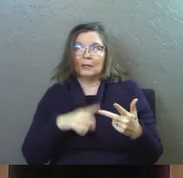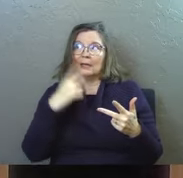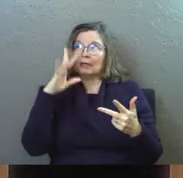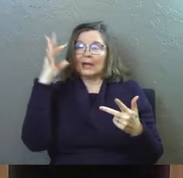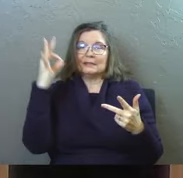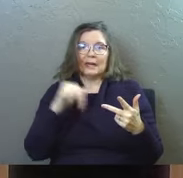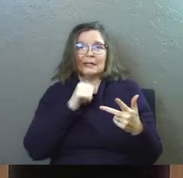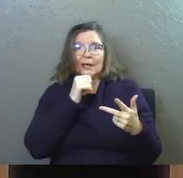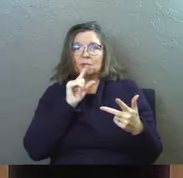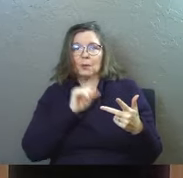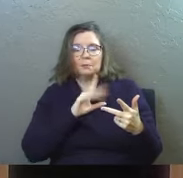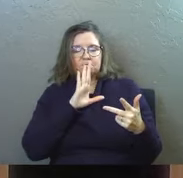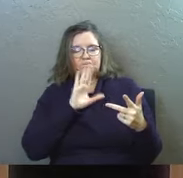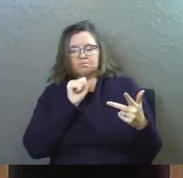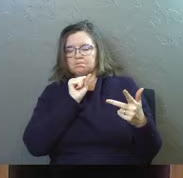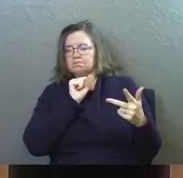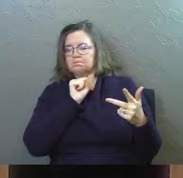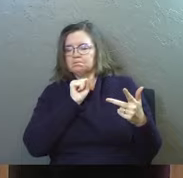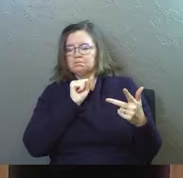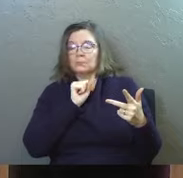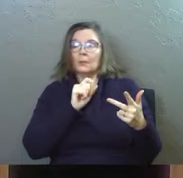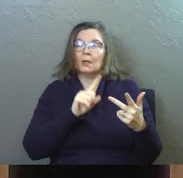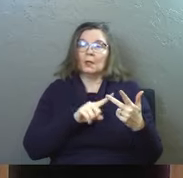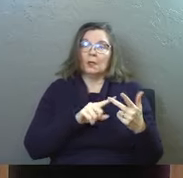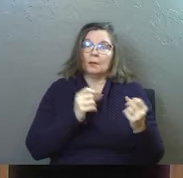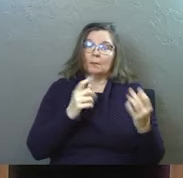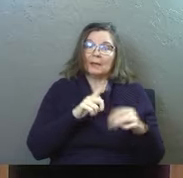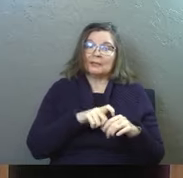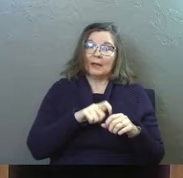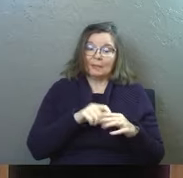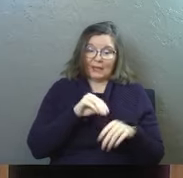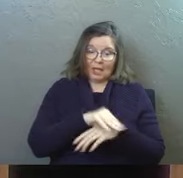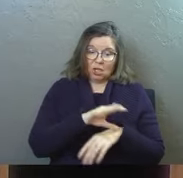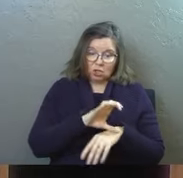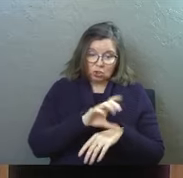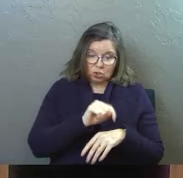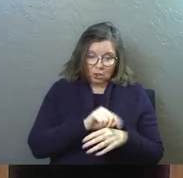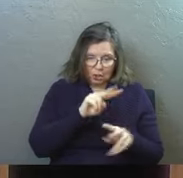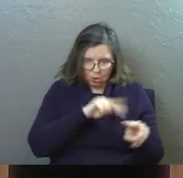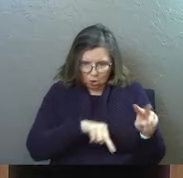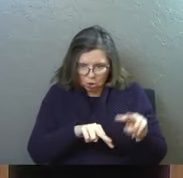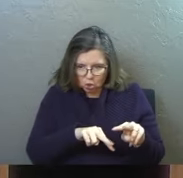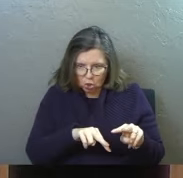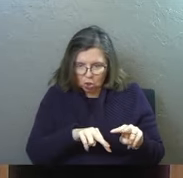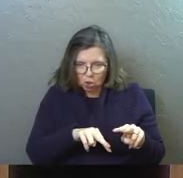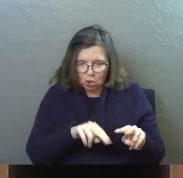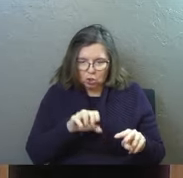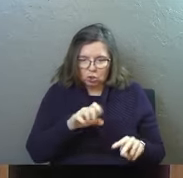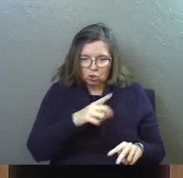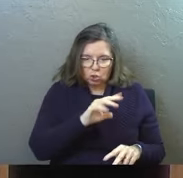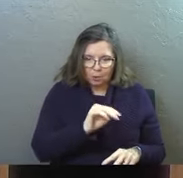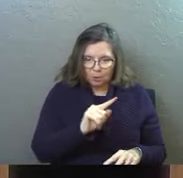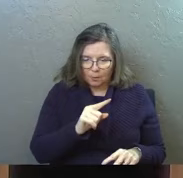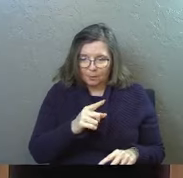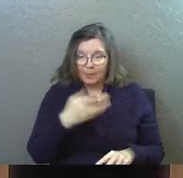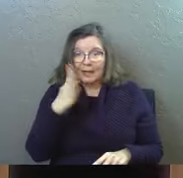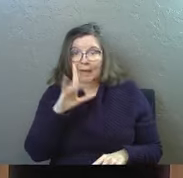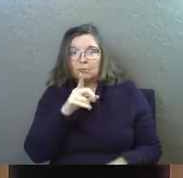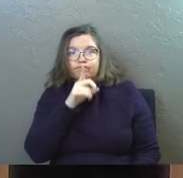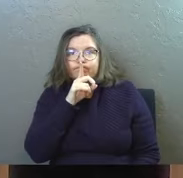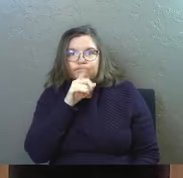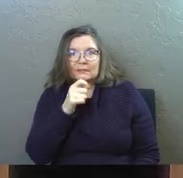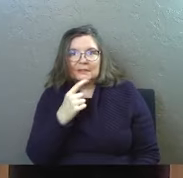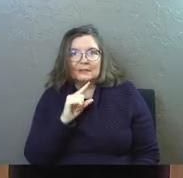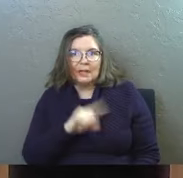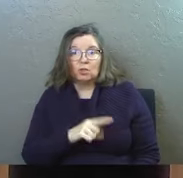you read that closely there are many times we'll say they consulted the Urim and the Thummim and God did not answer them so